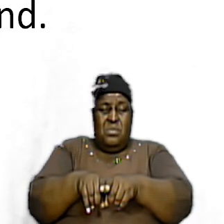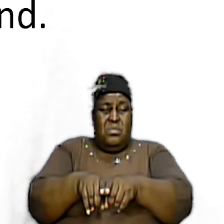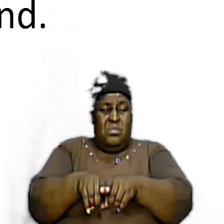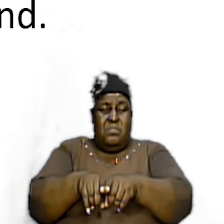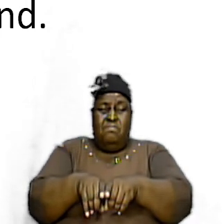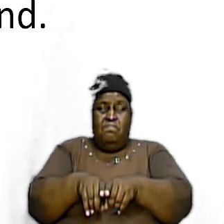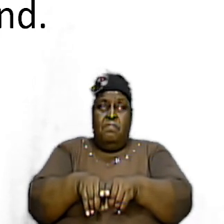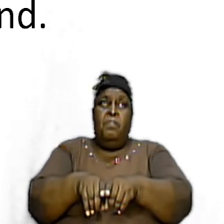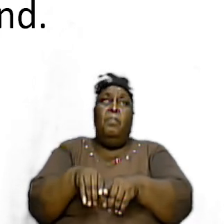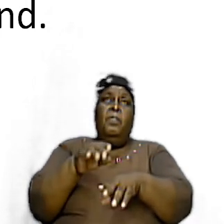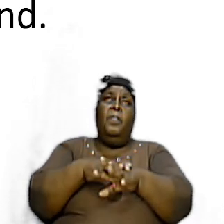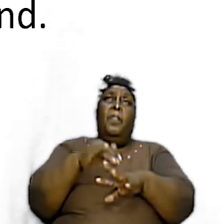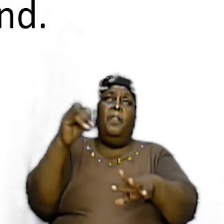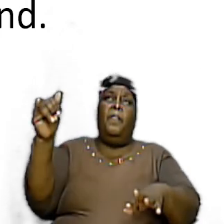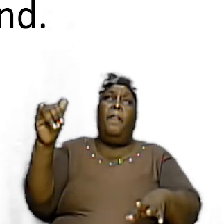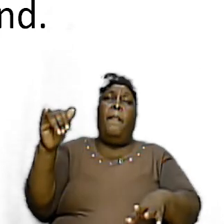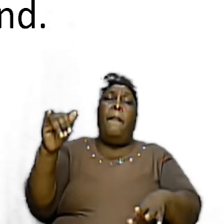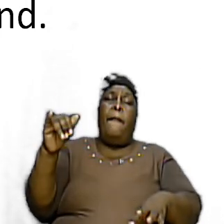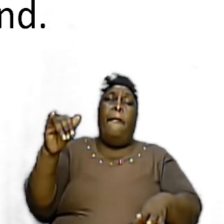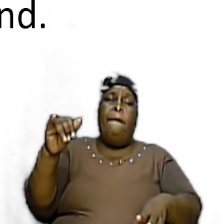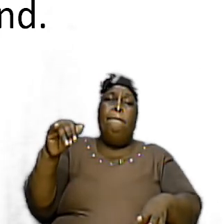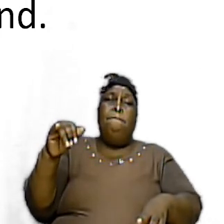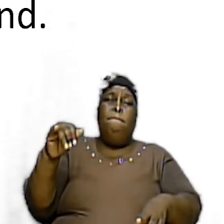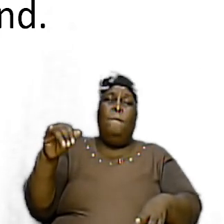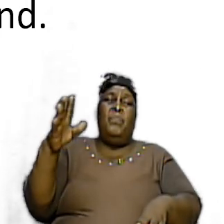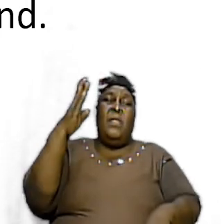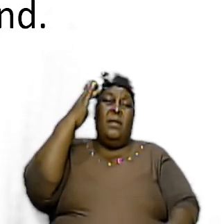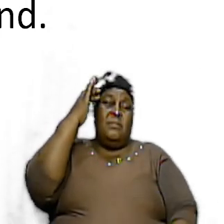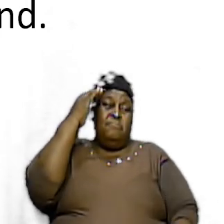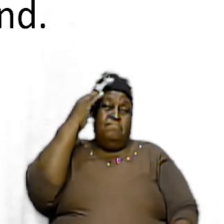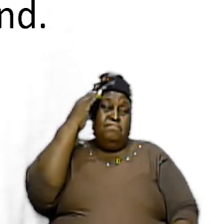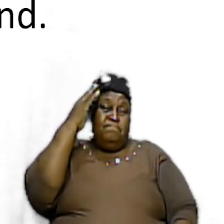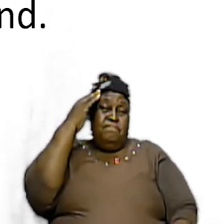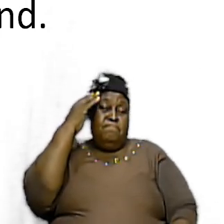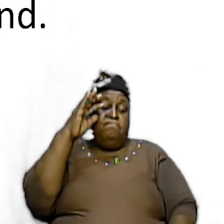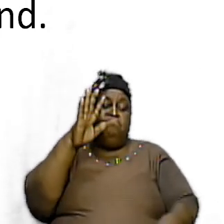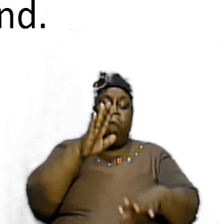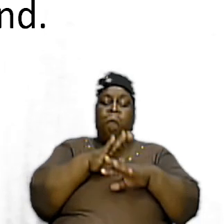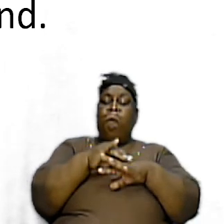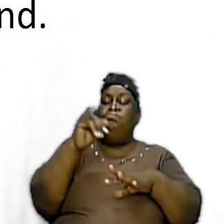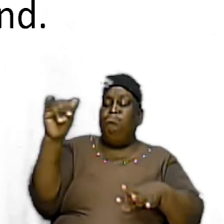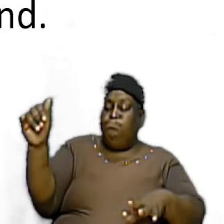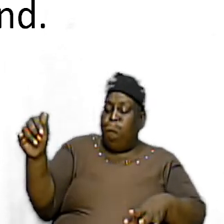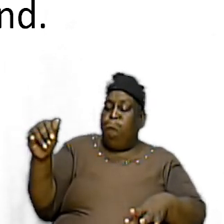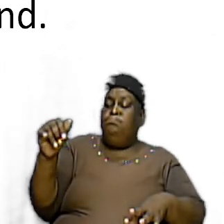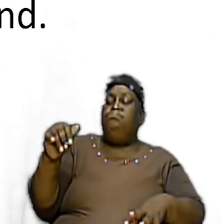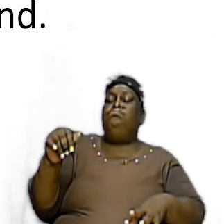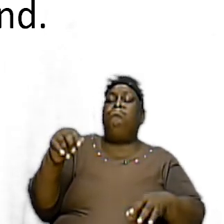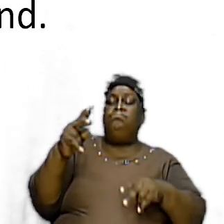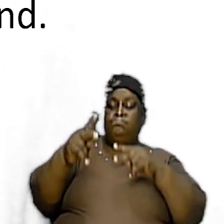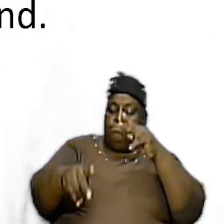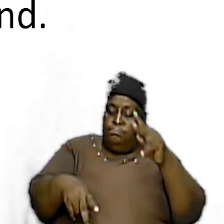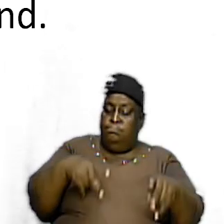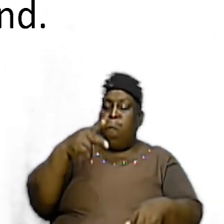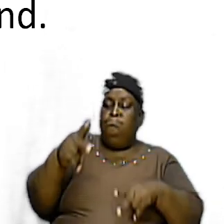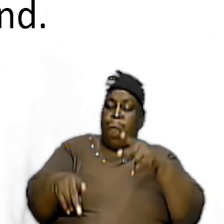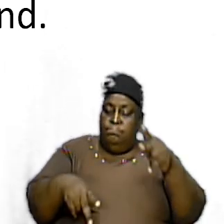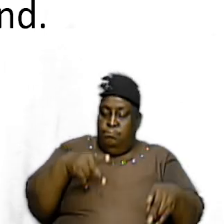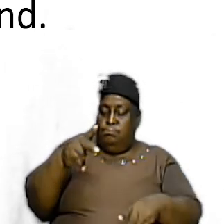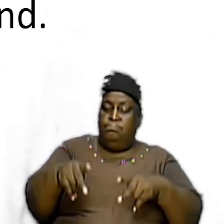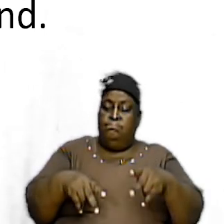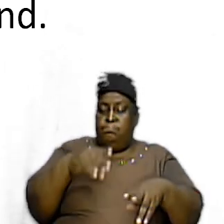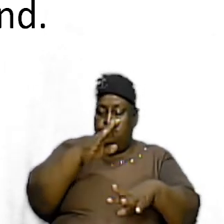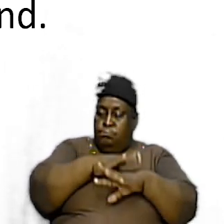called or considered called out people a called